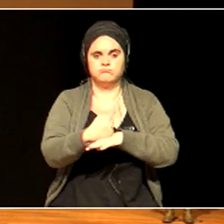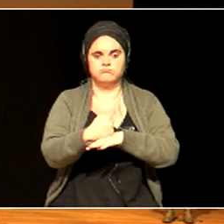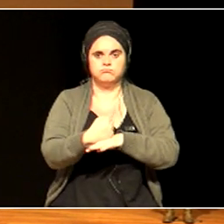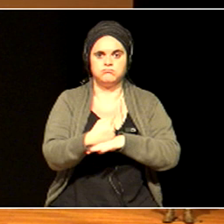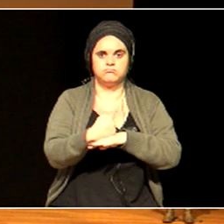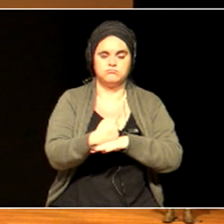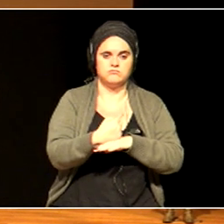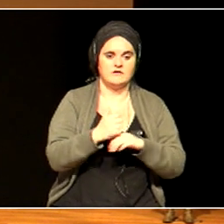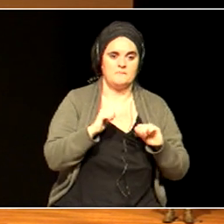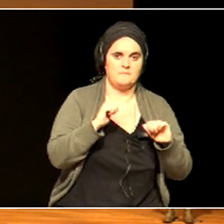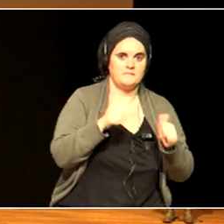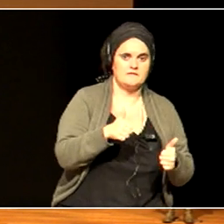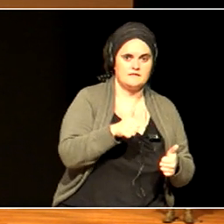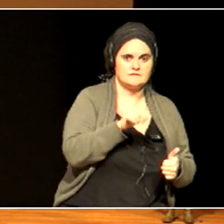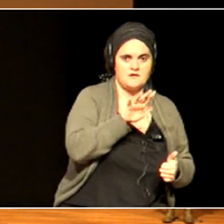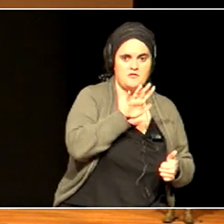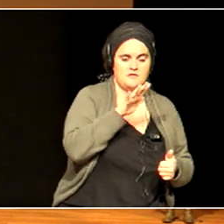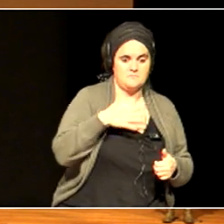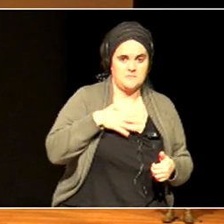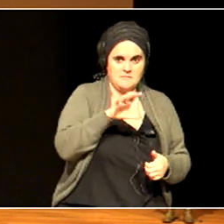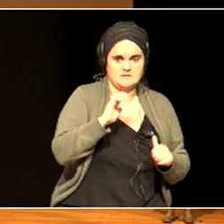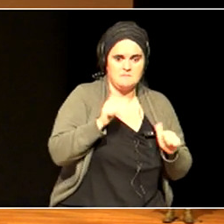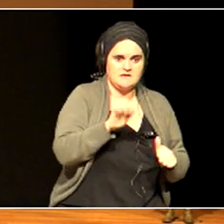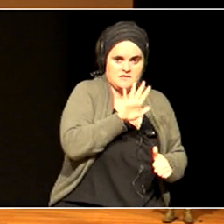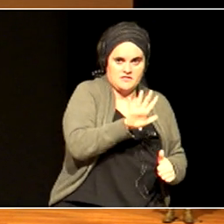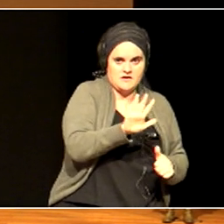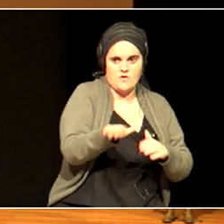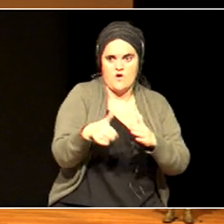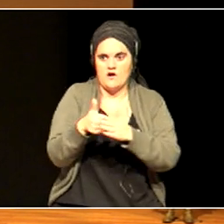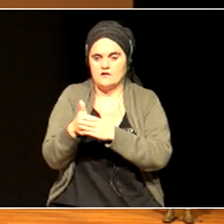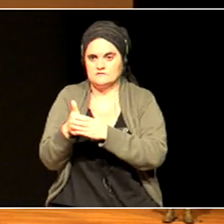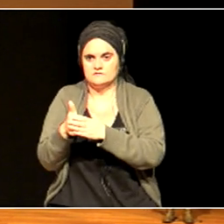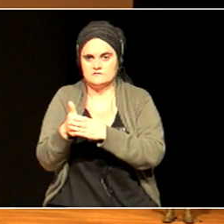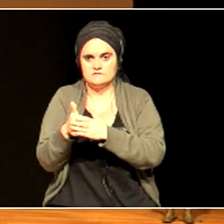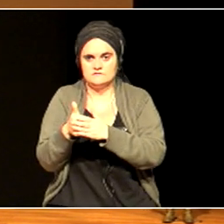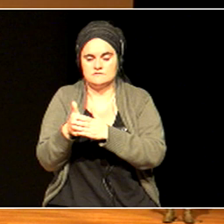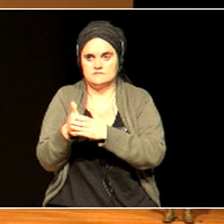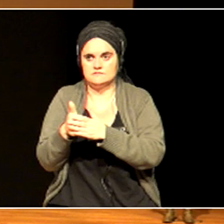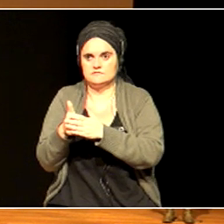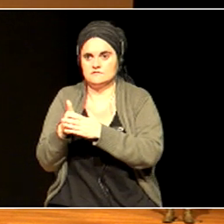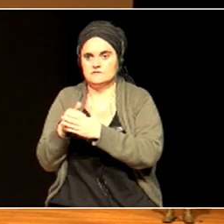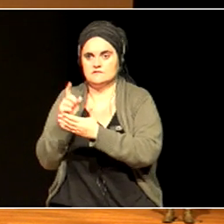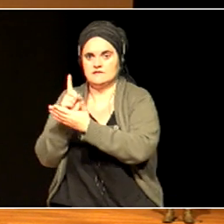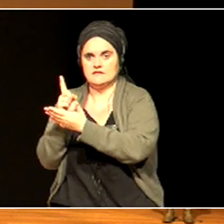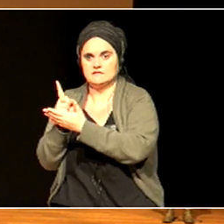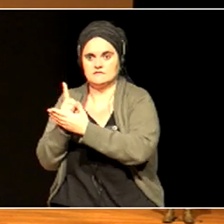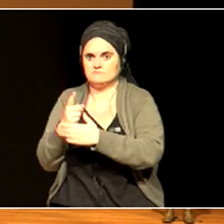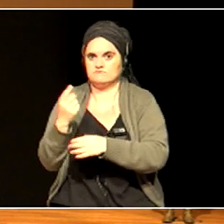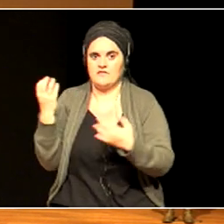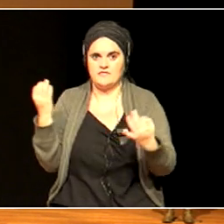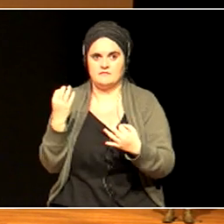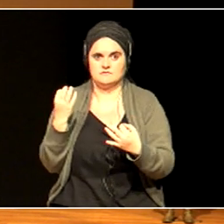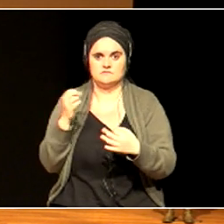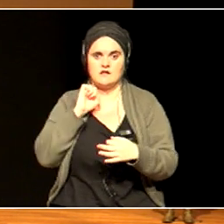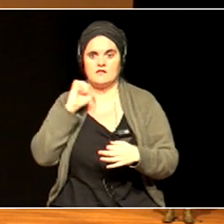child who goes into a school now, age five, is part of this process that we